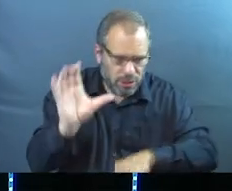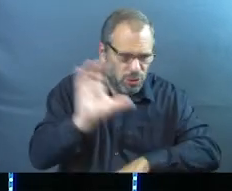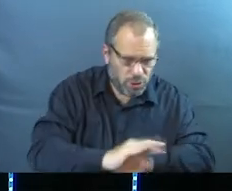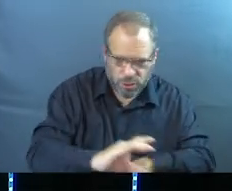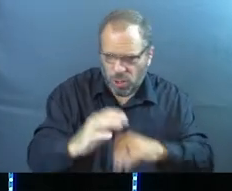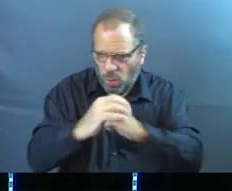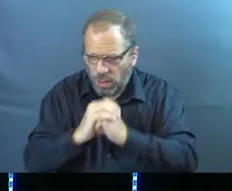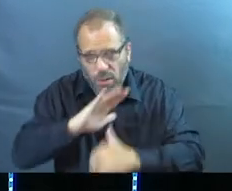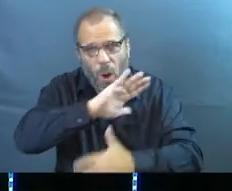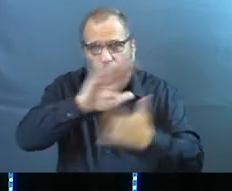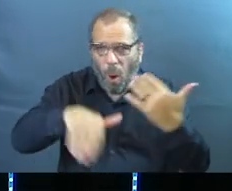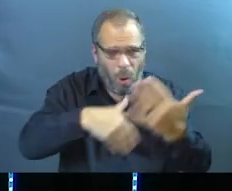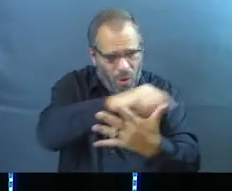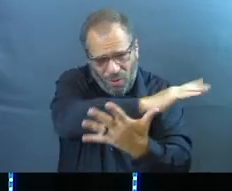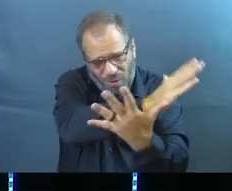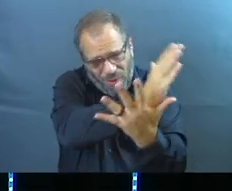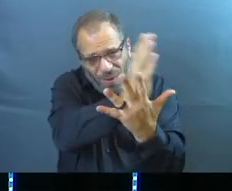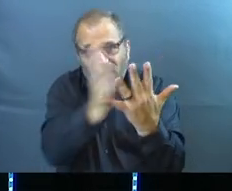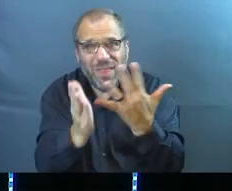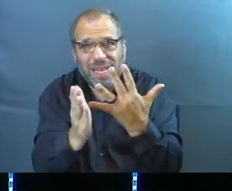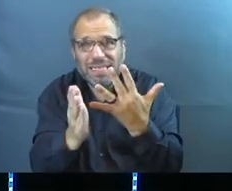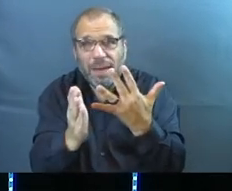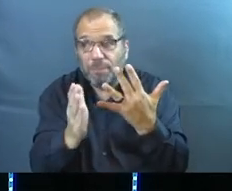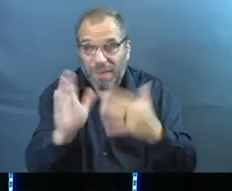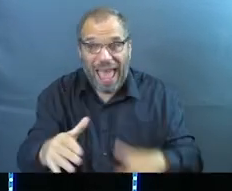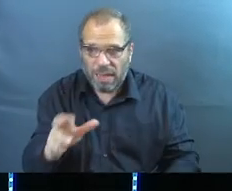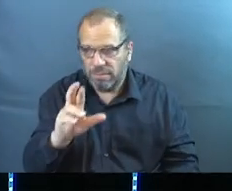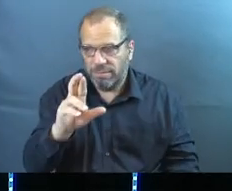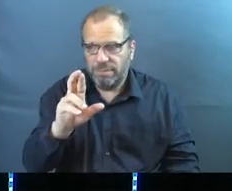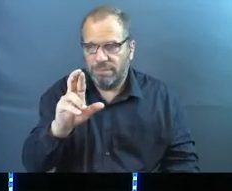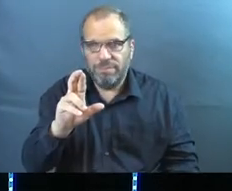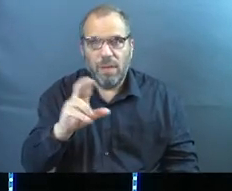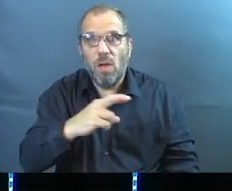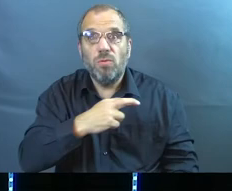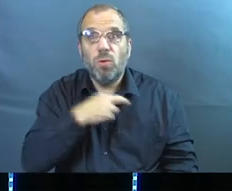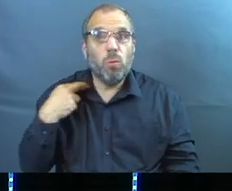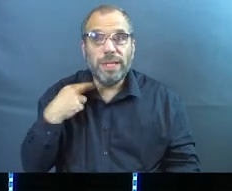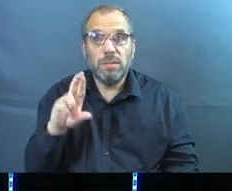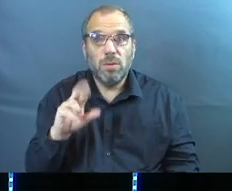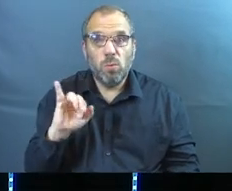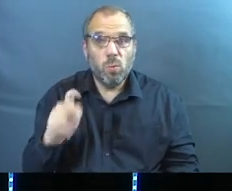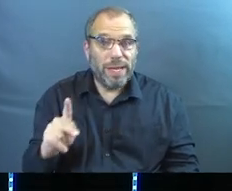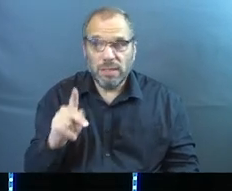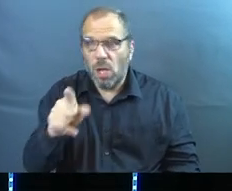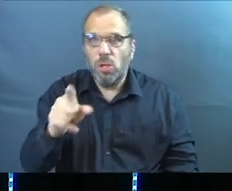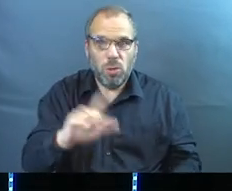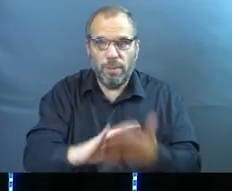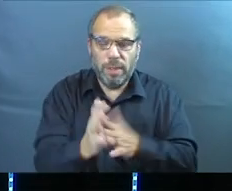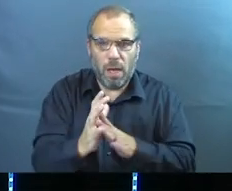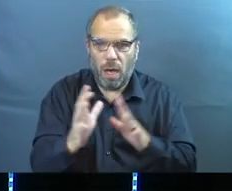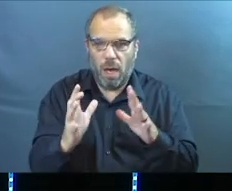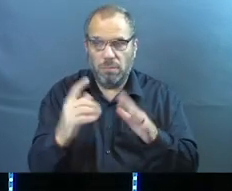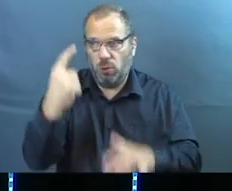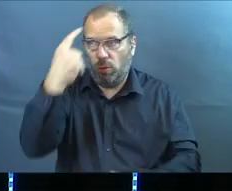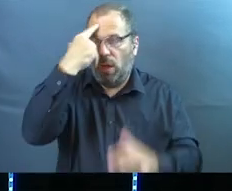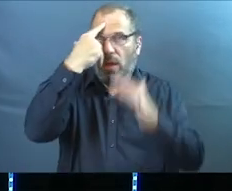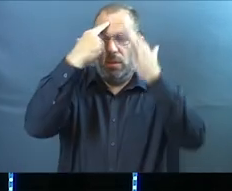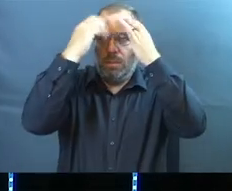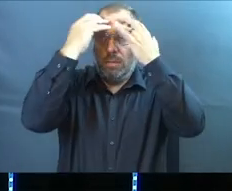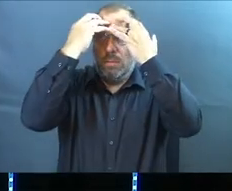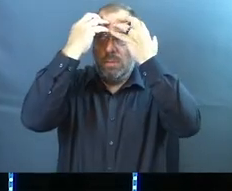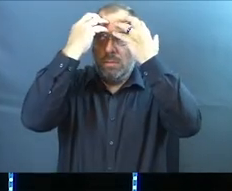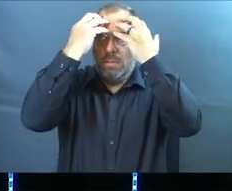worshiping and all this kind of stuff and the risk we've been talking about each week the risk is that you guys will get so hung up in your brains